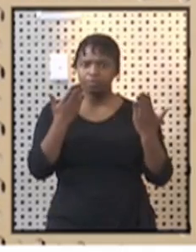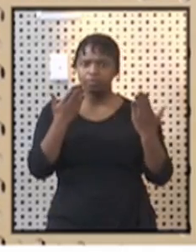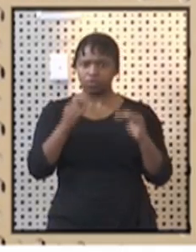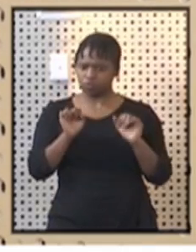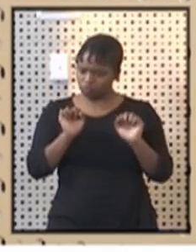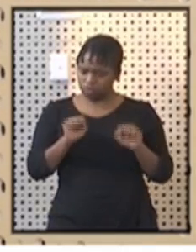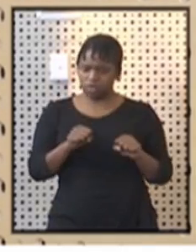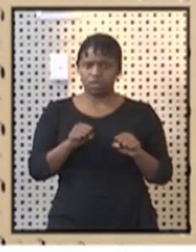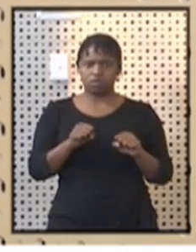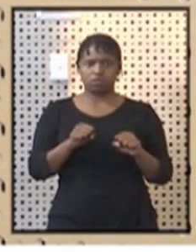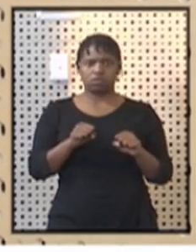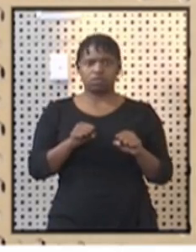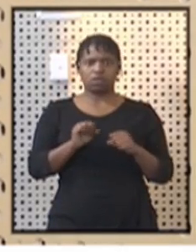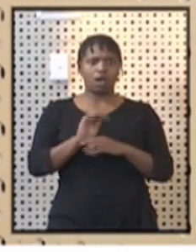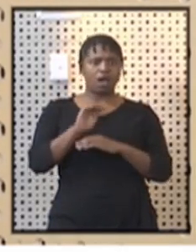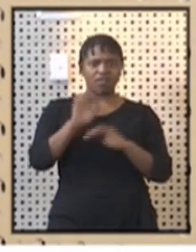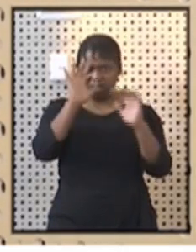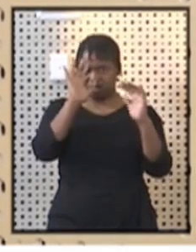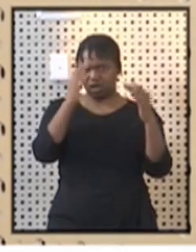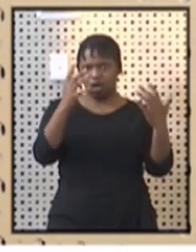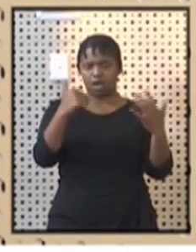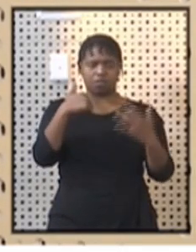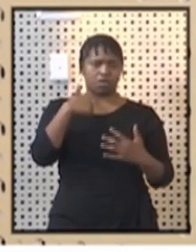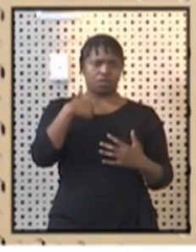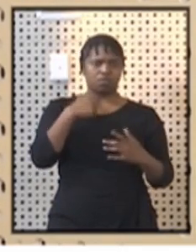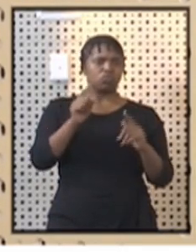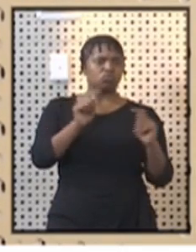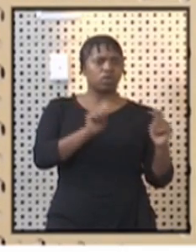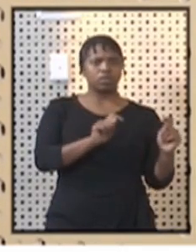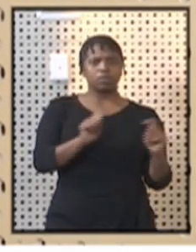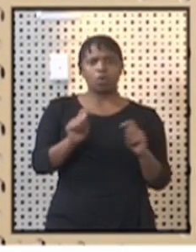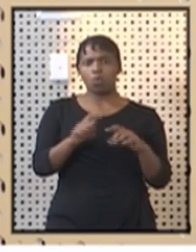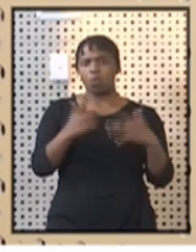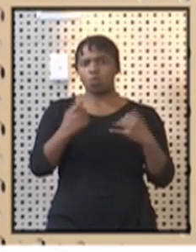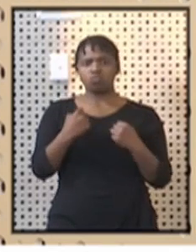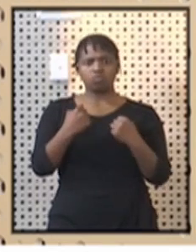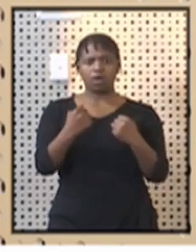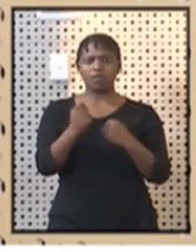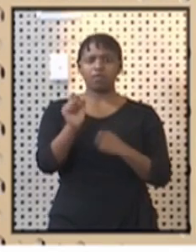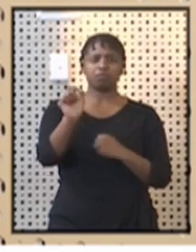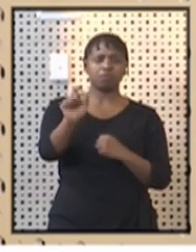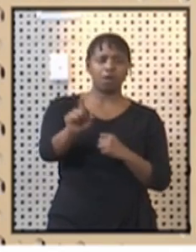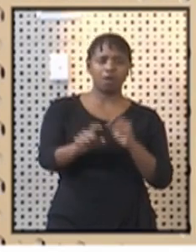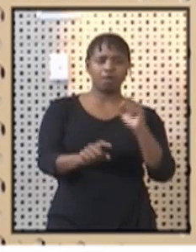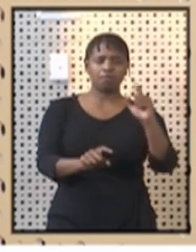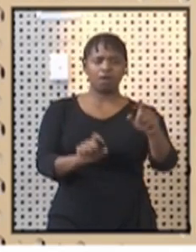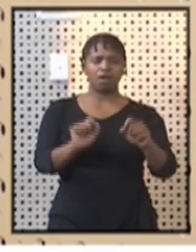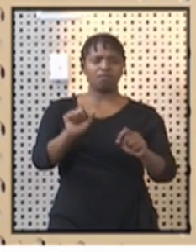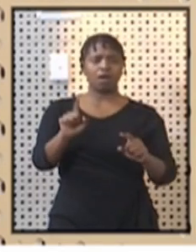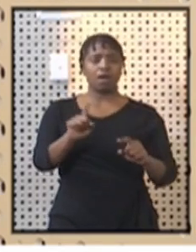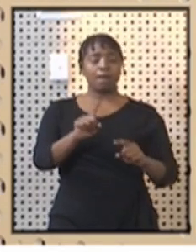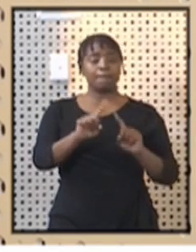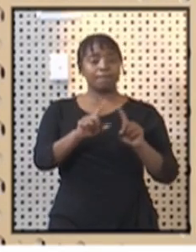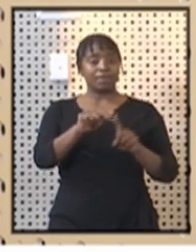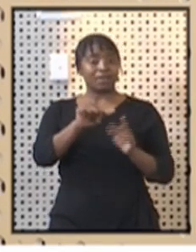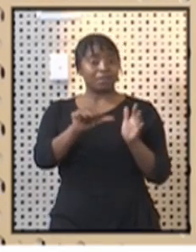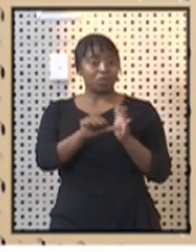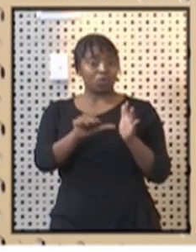able to then take your mode of transport back to your place of residence.